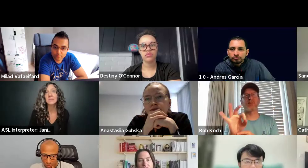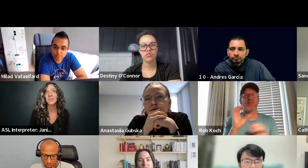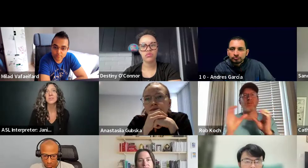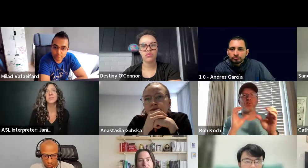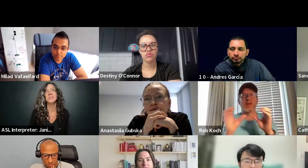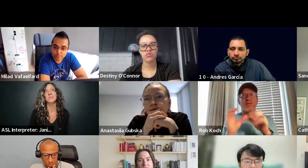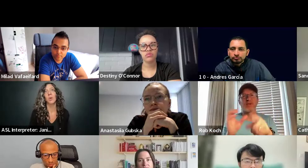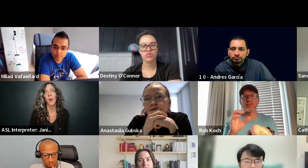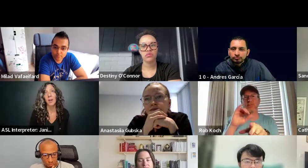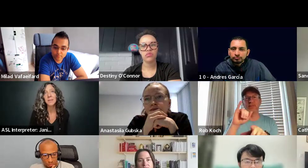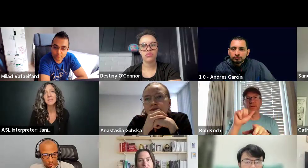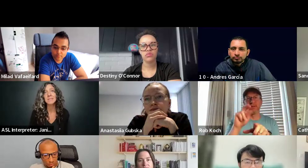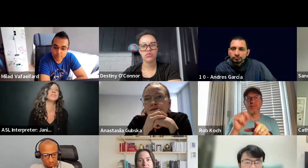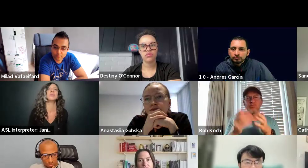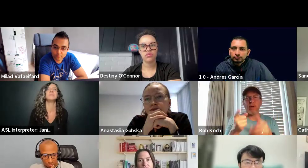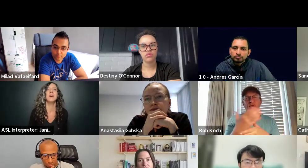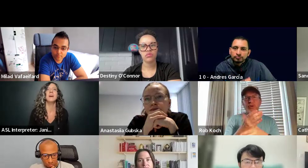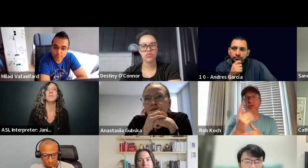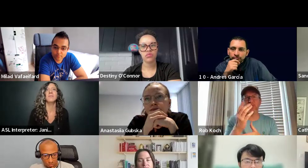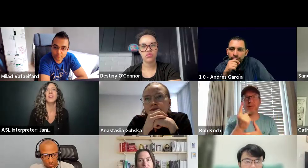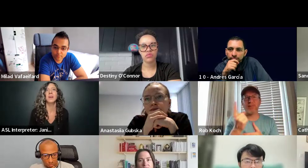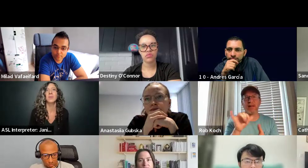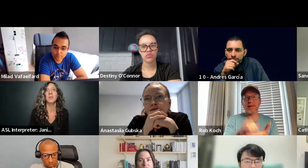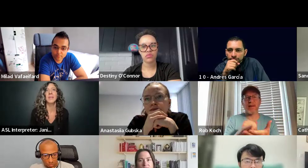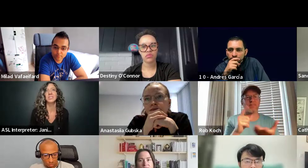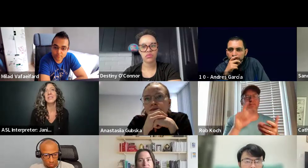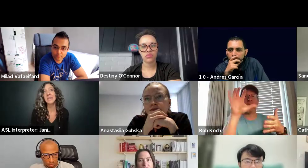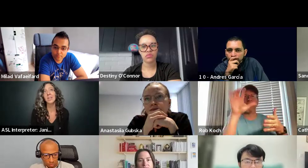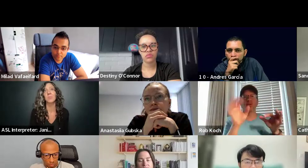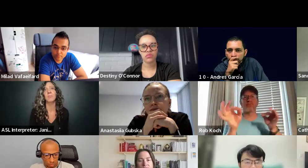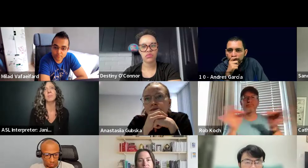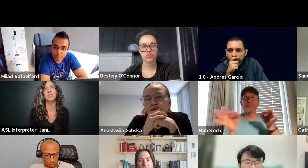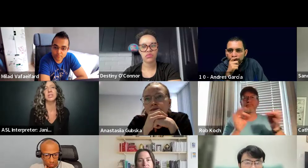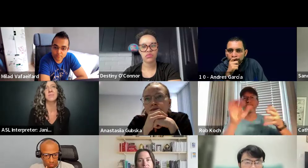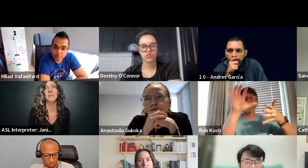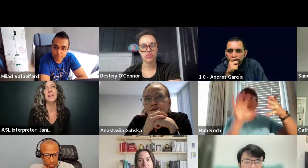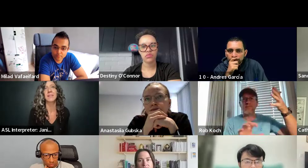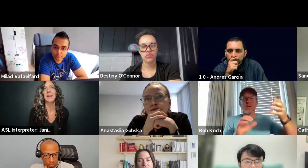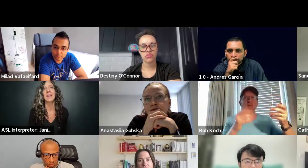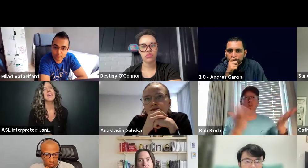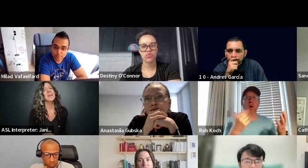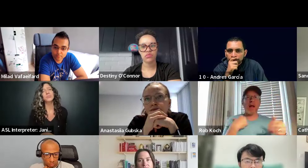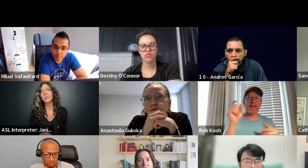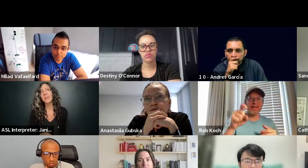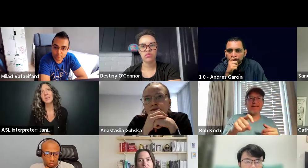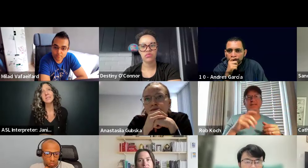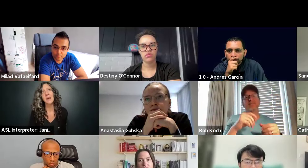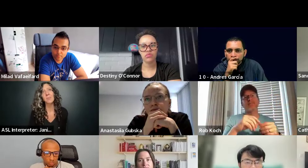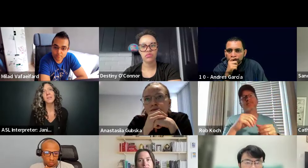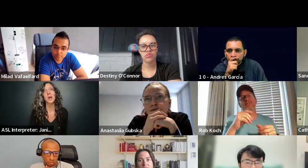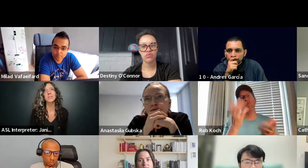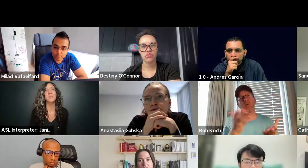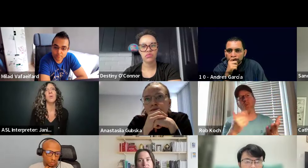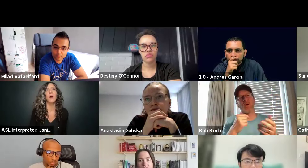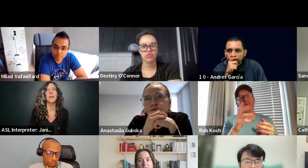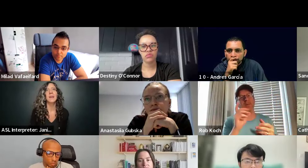wants versus requirements in terms of communication. Ian could probably share something like that. It's really in